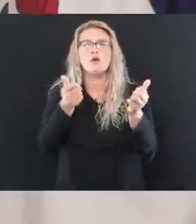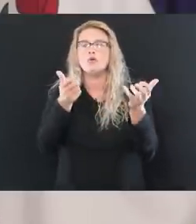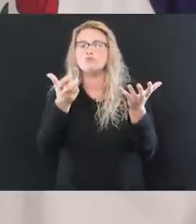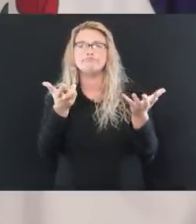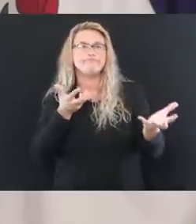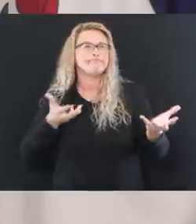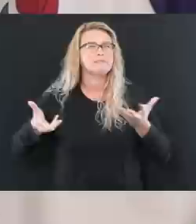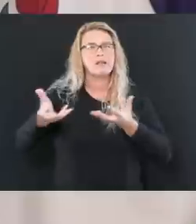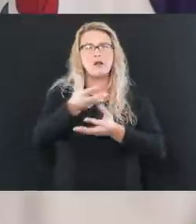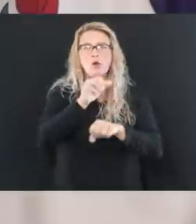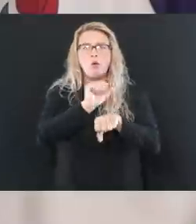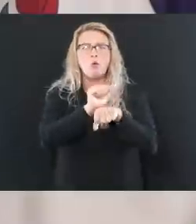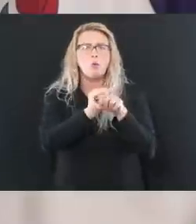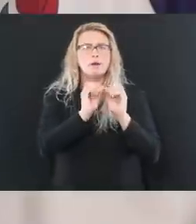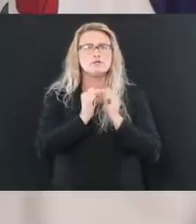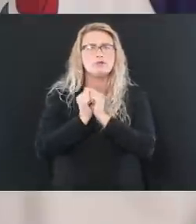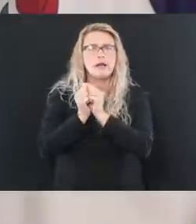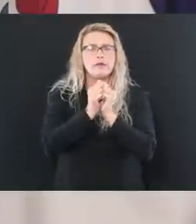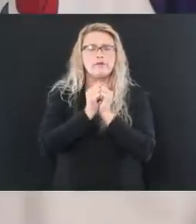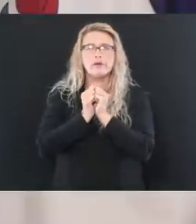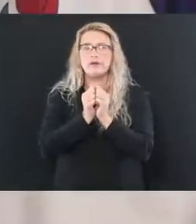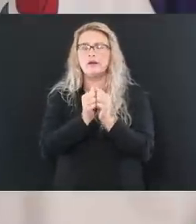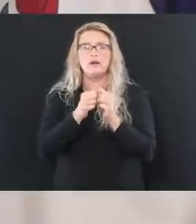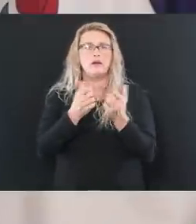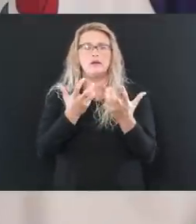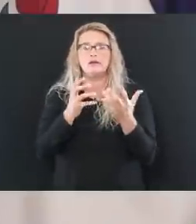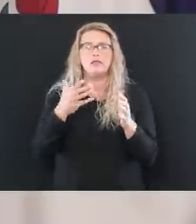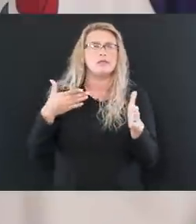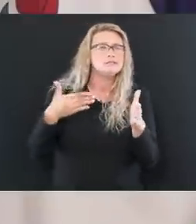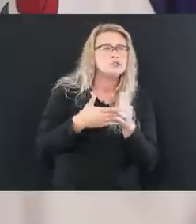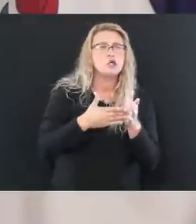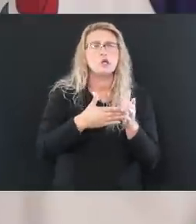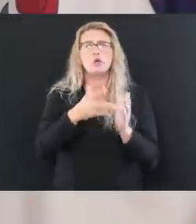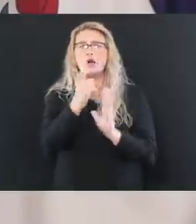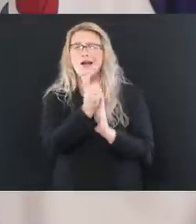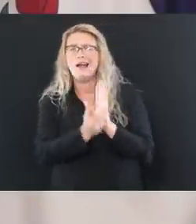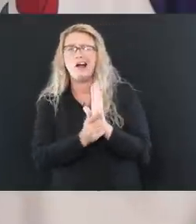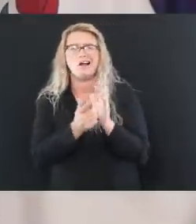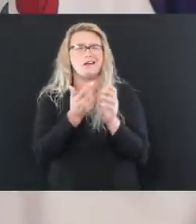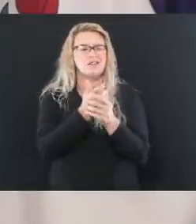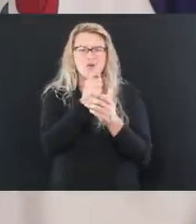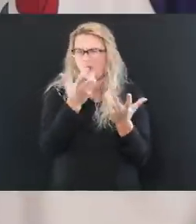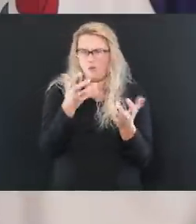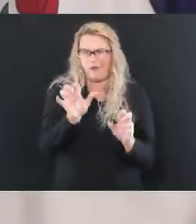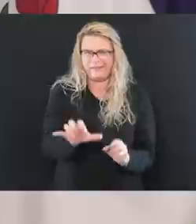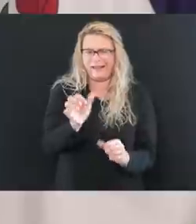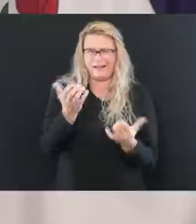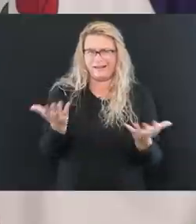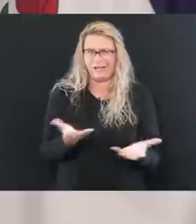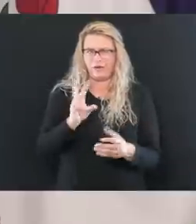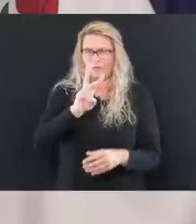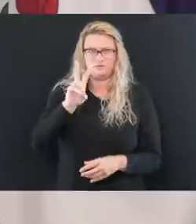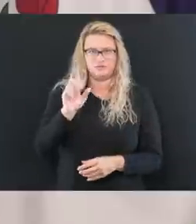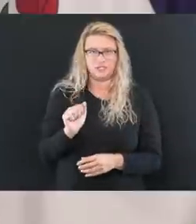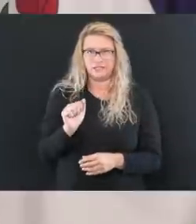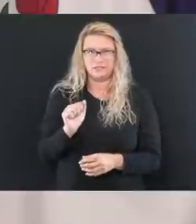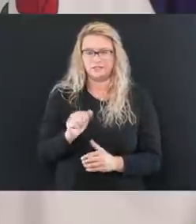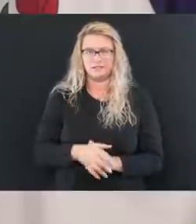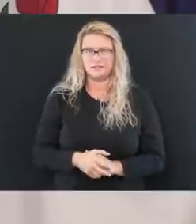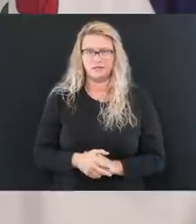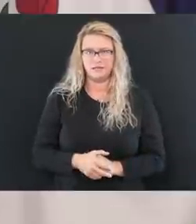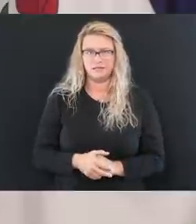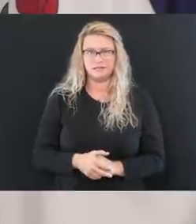work together and everything. You end up in lawsuits and everything else under the sun. We don't need that in West Virginia if we can prevent it.